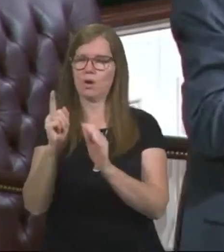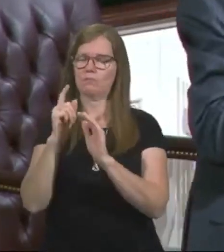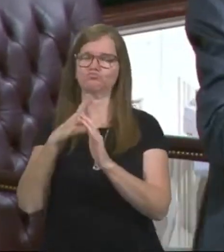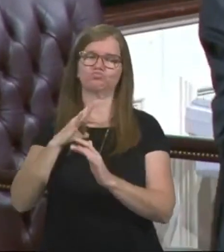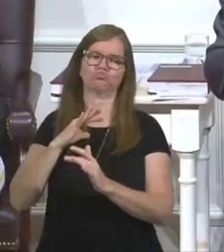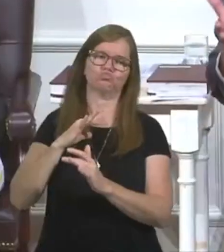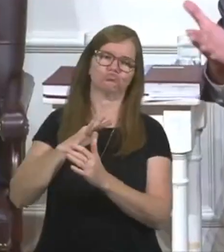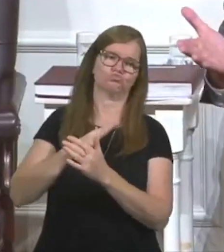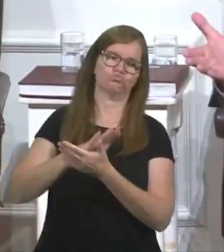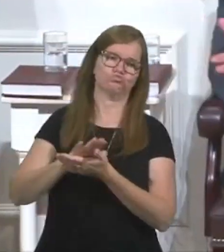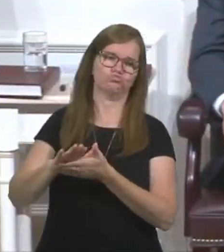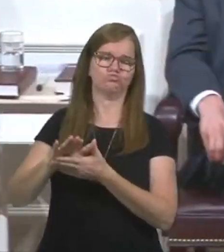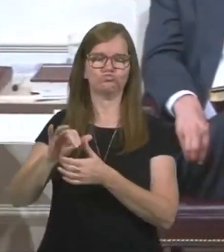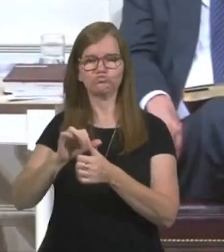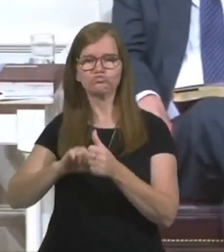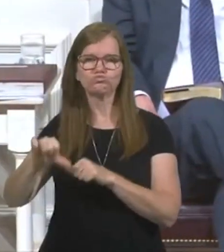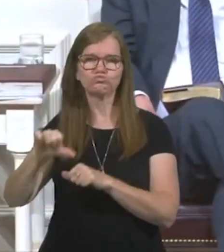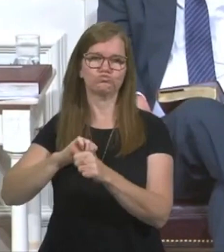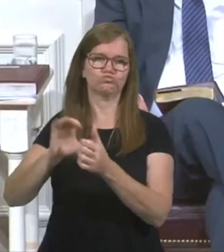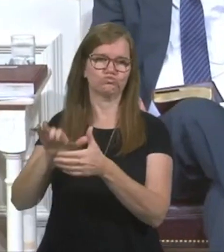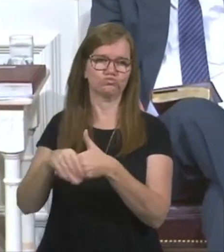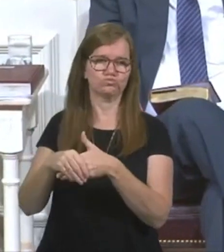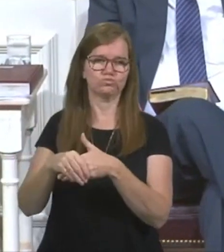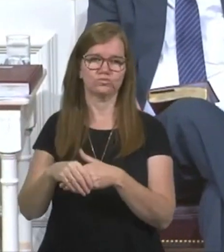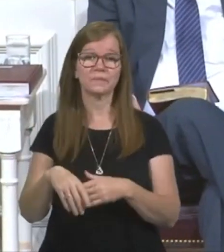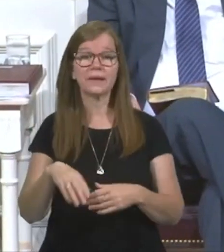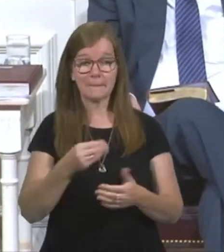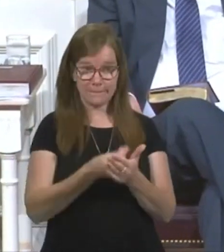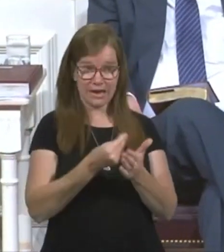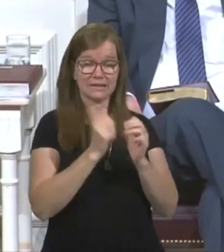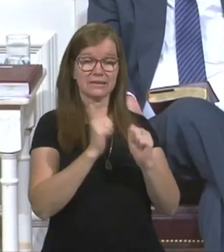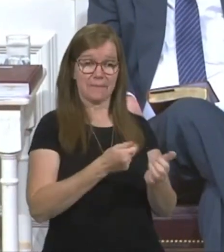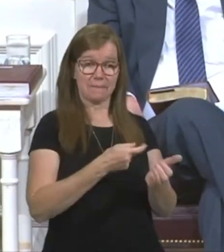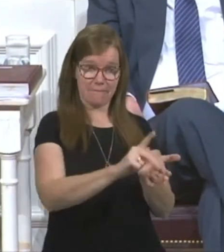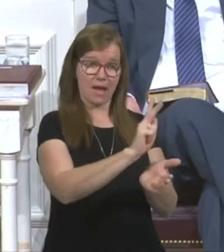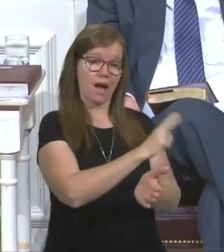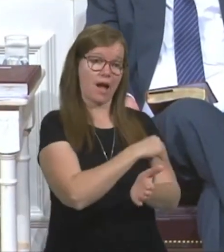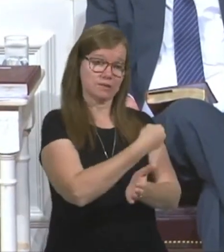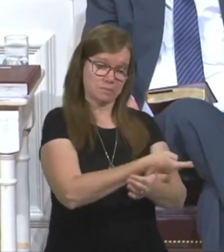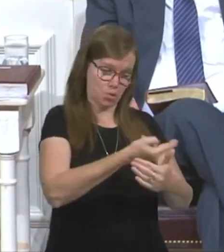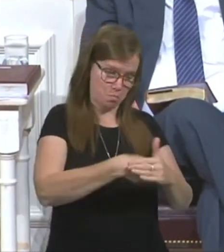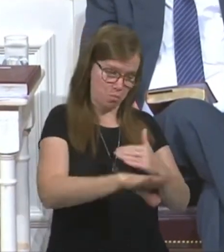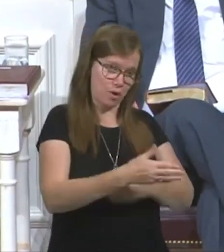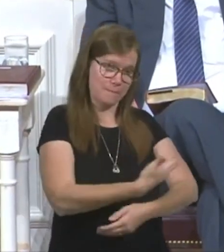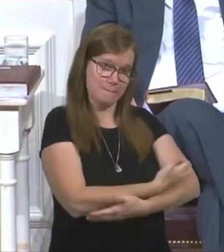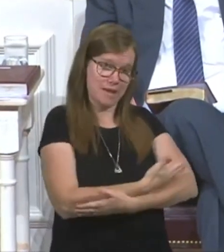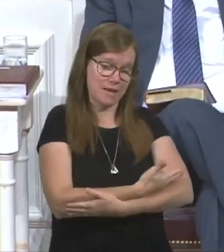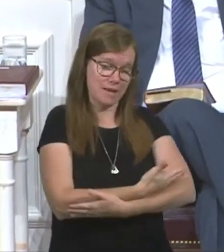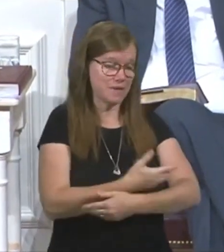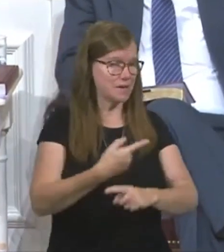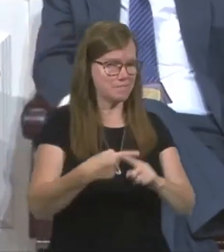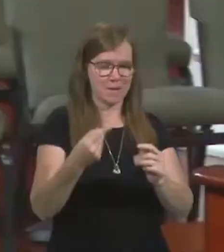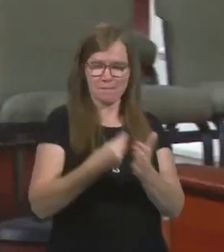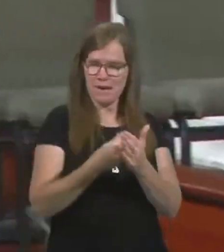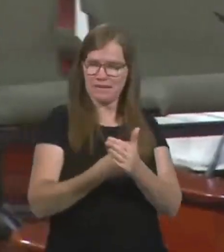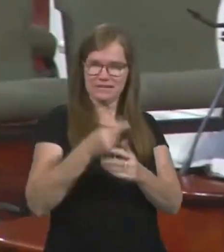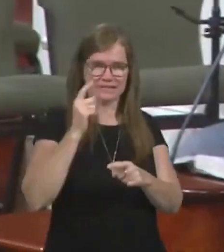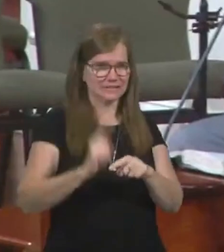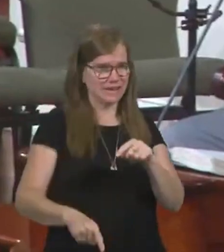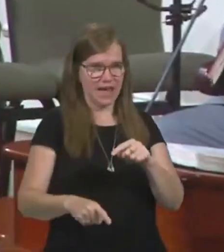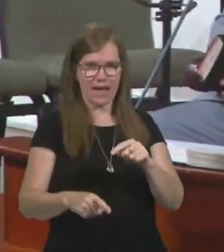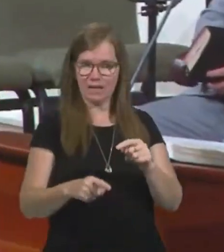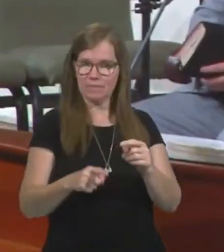from the hospital, but it can't give you the wisdom you need to raise that baby. Those are true riches, influencing